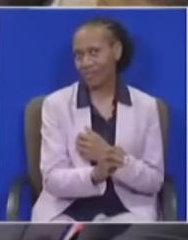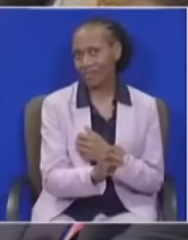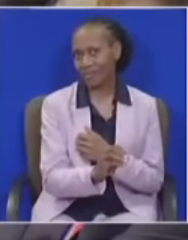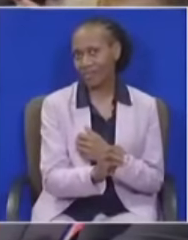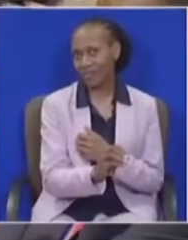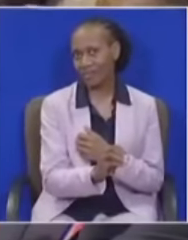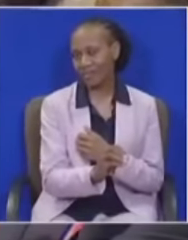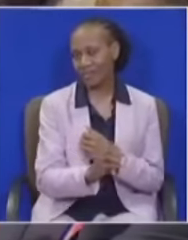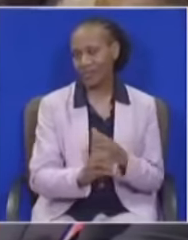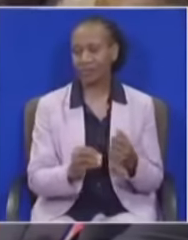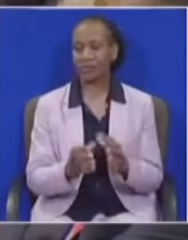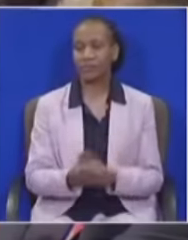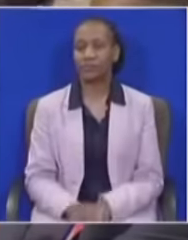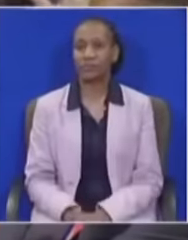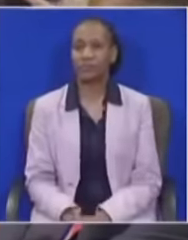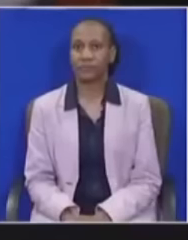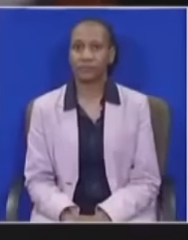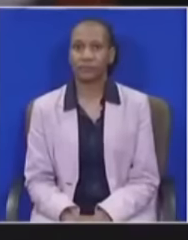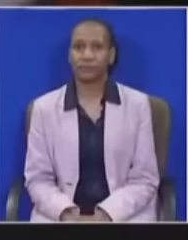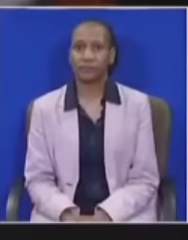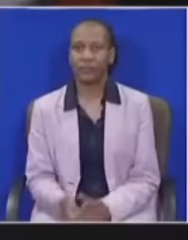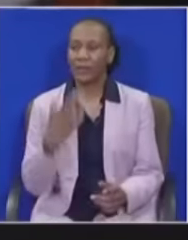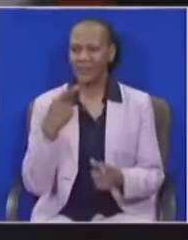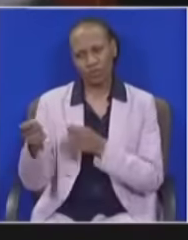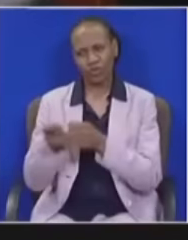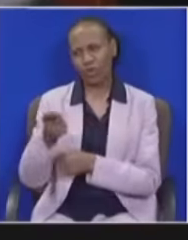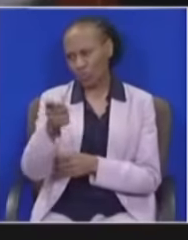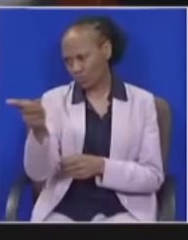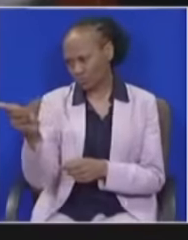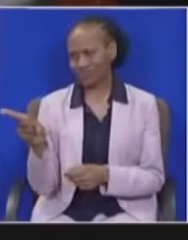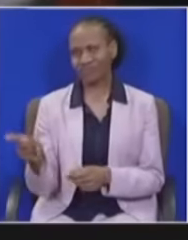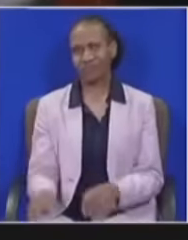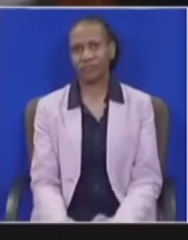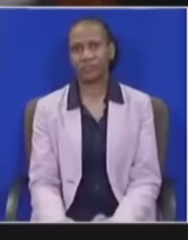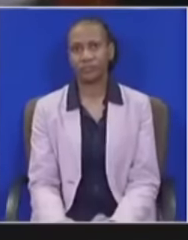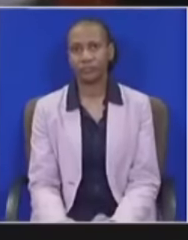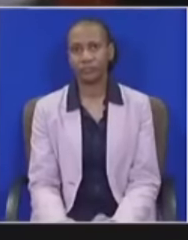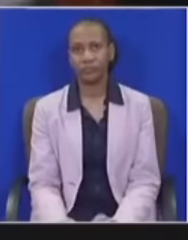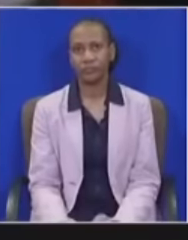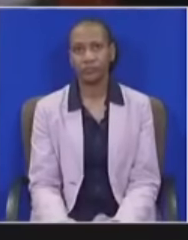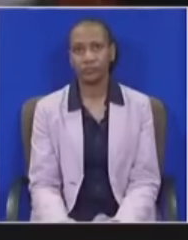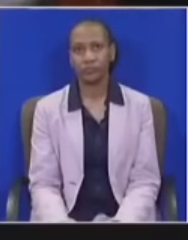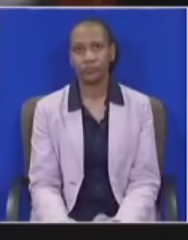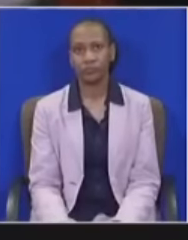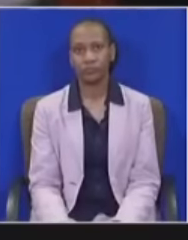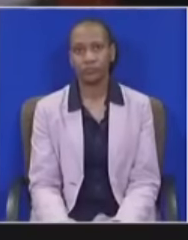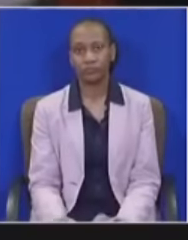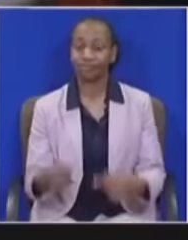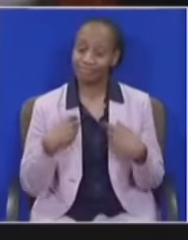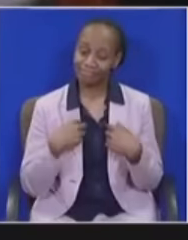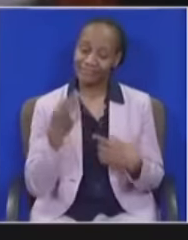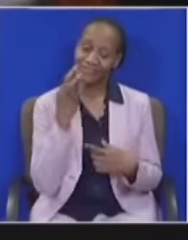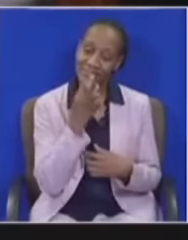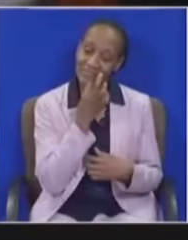Lapa. Honorable Minister, haven't allowed anybody to break the rules. I have told them to not